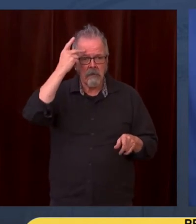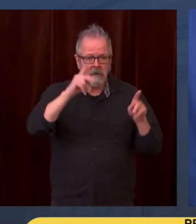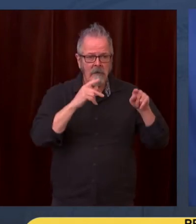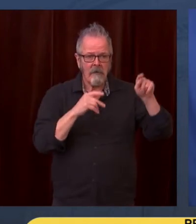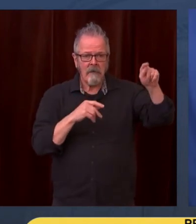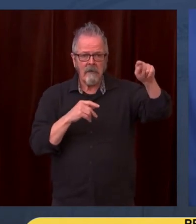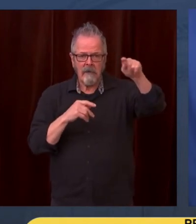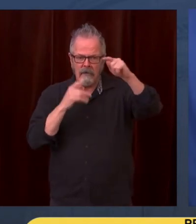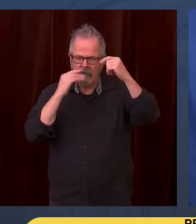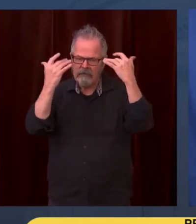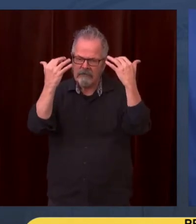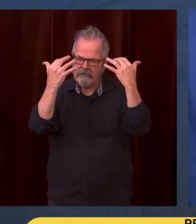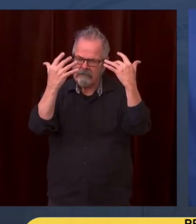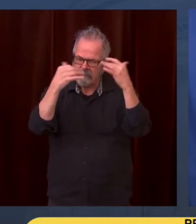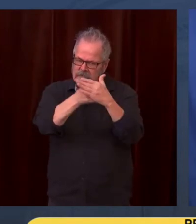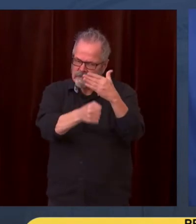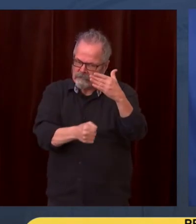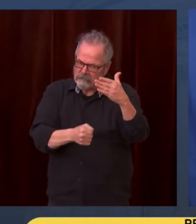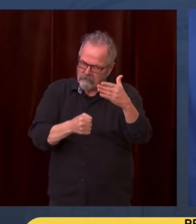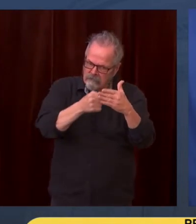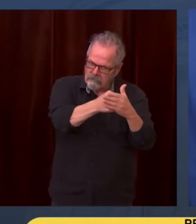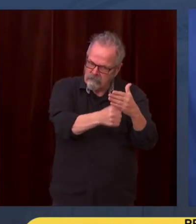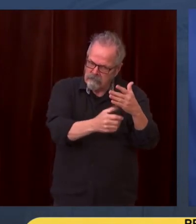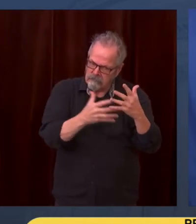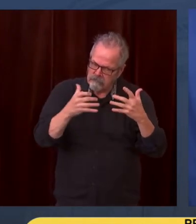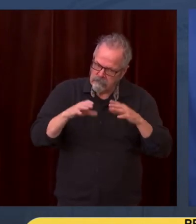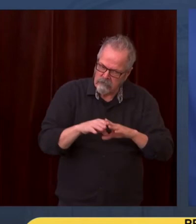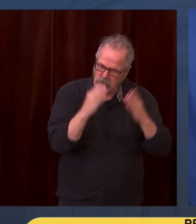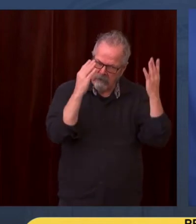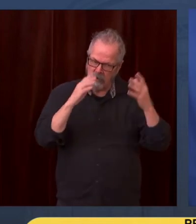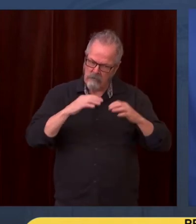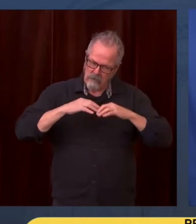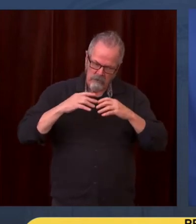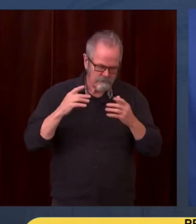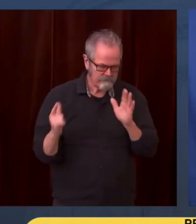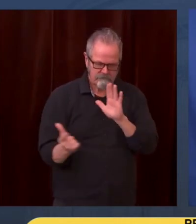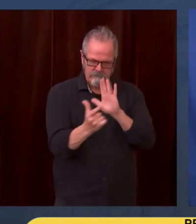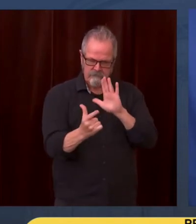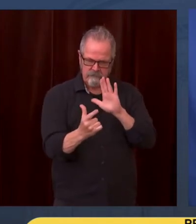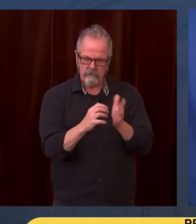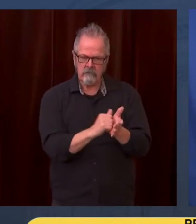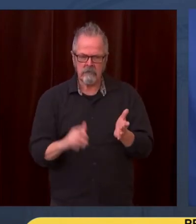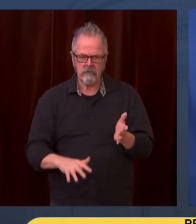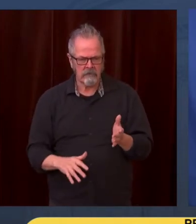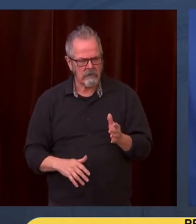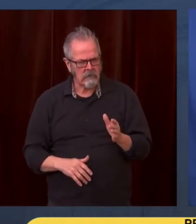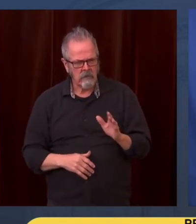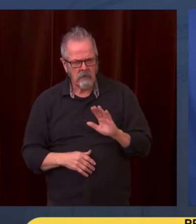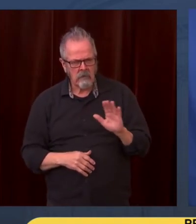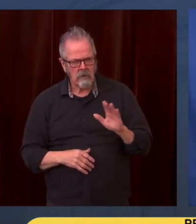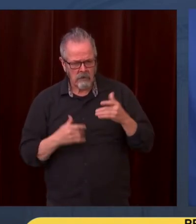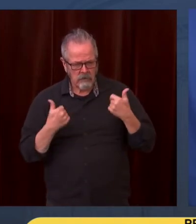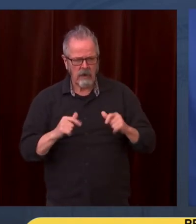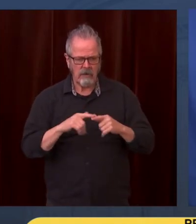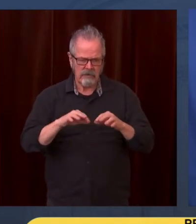the clock to the dark days before the right of choice was protected in the state of Washington and nationally by the